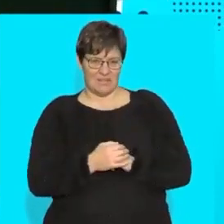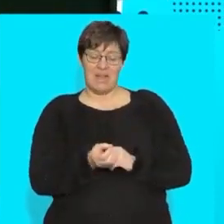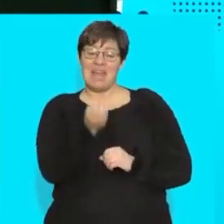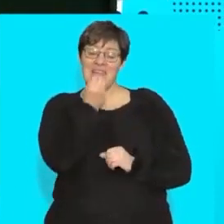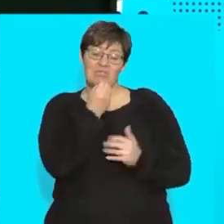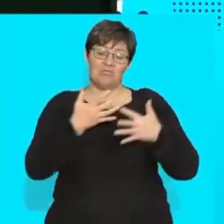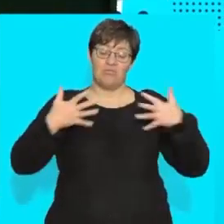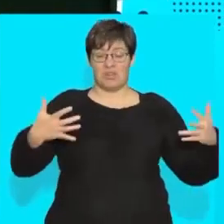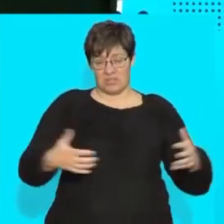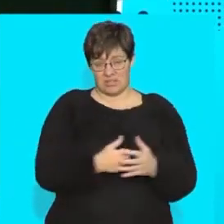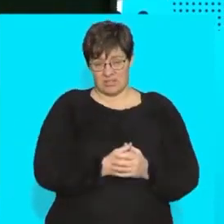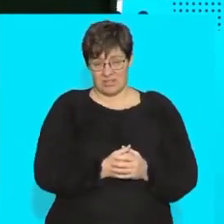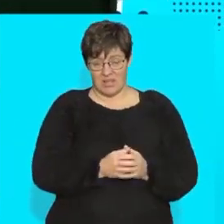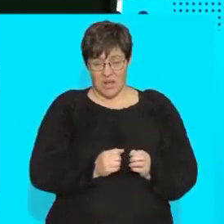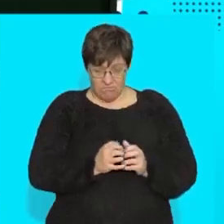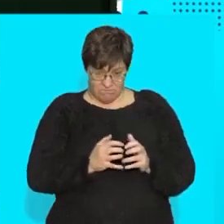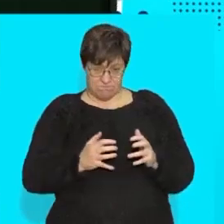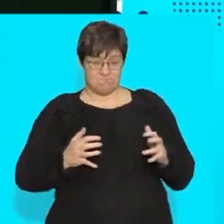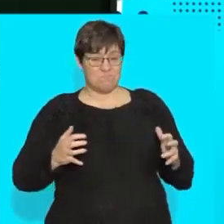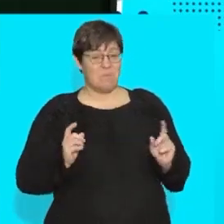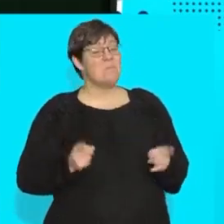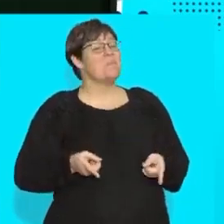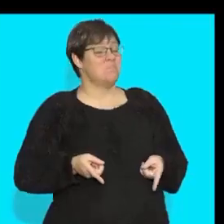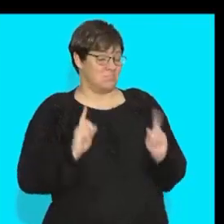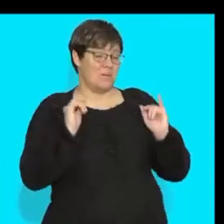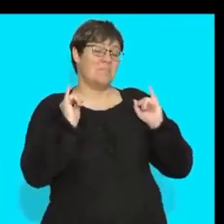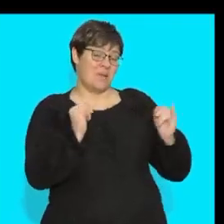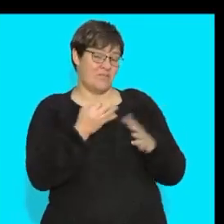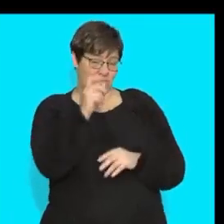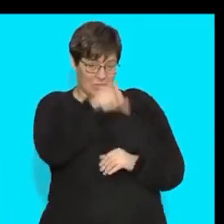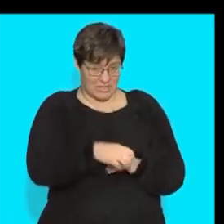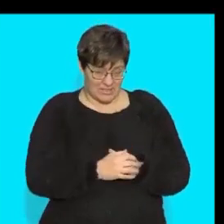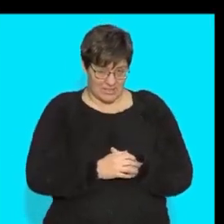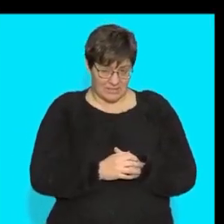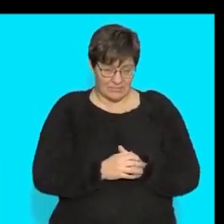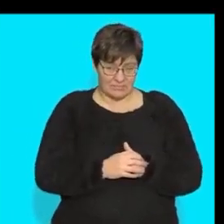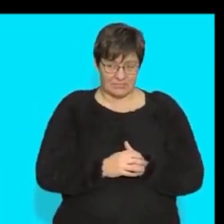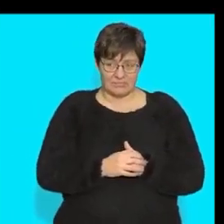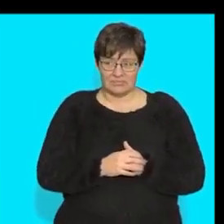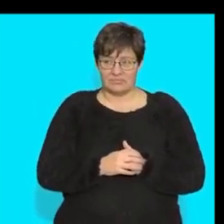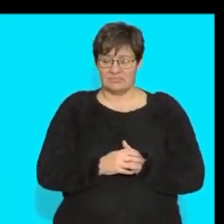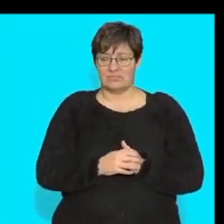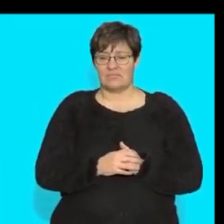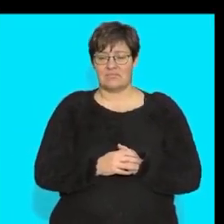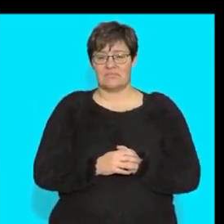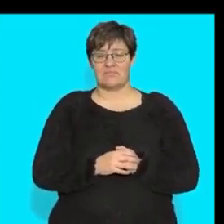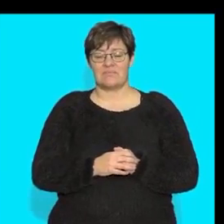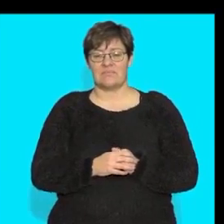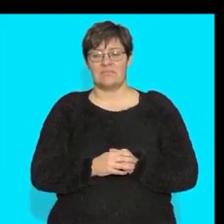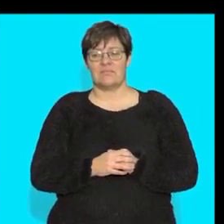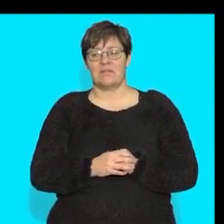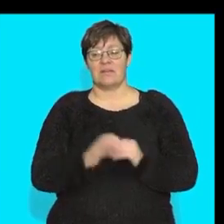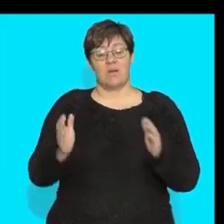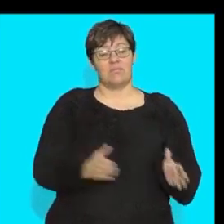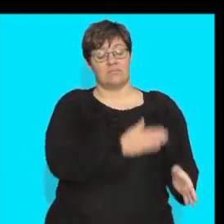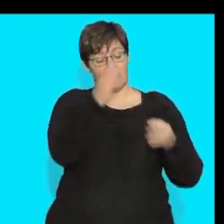much and it fills up it can be bad for me all right that is adipose connective tissues now